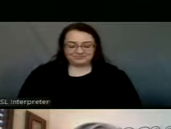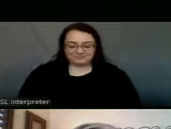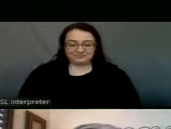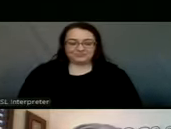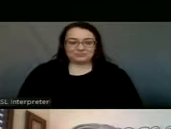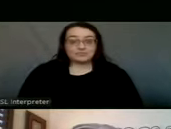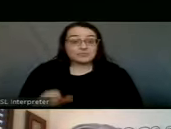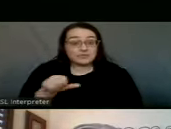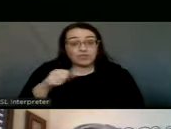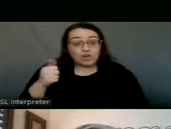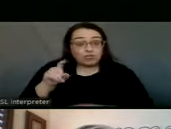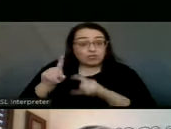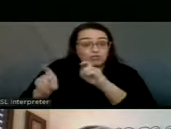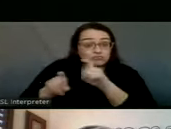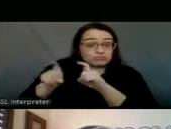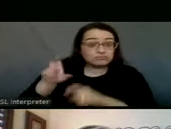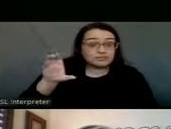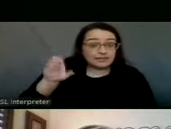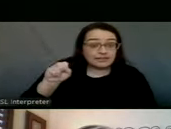Other questions for Casey?